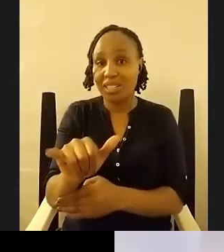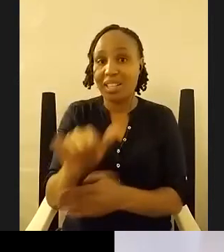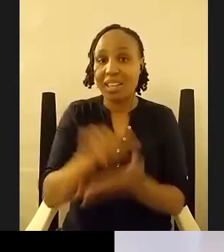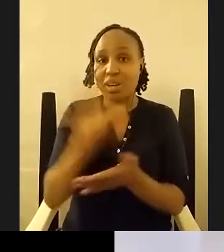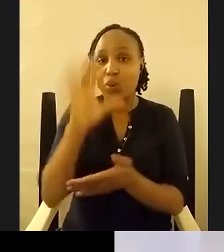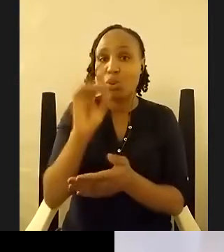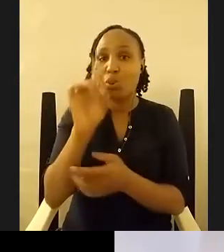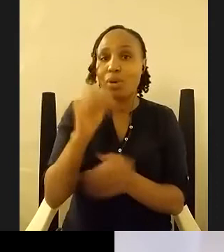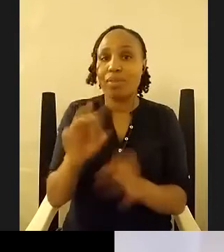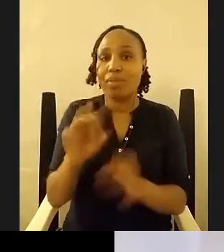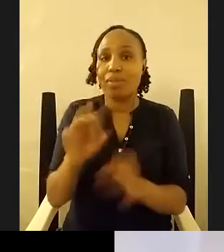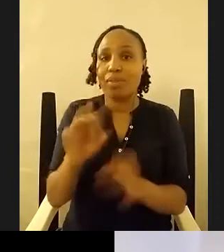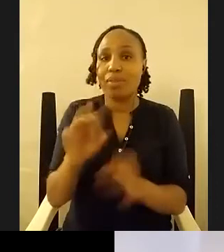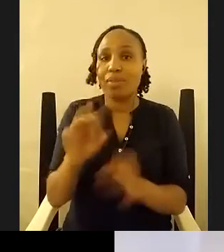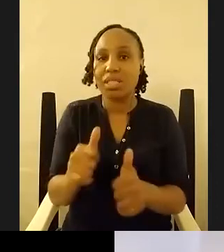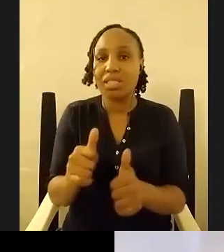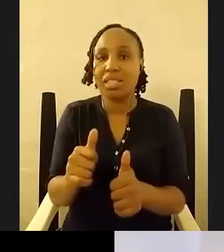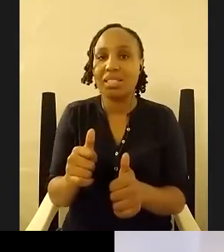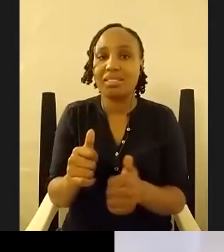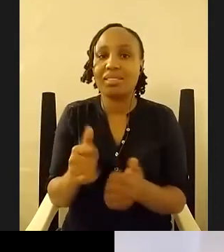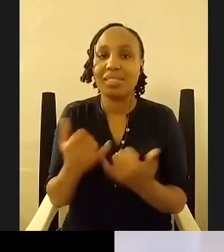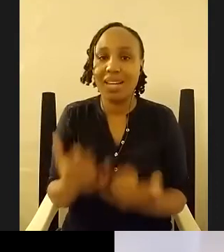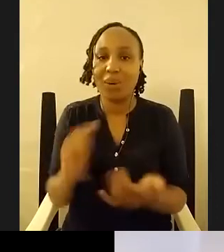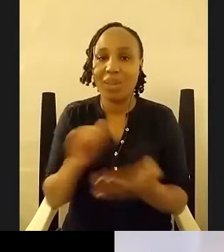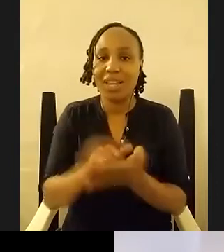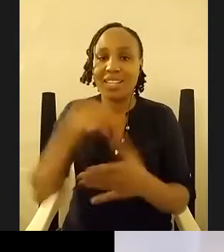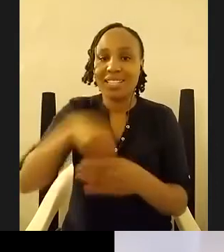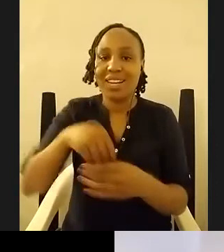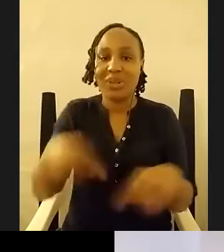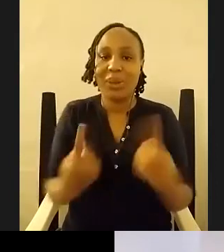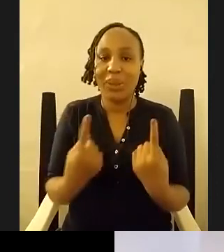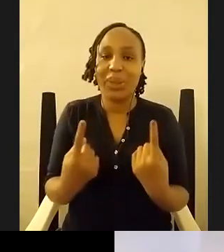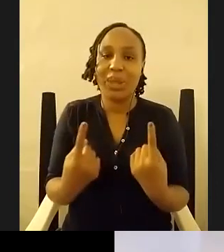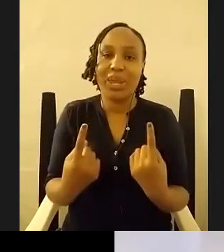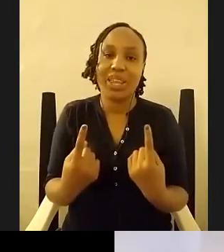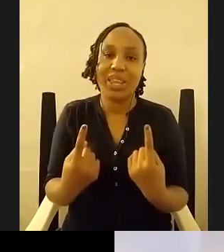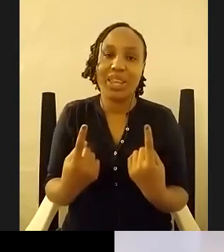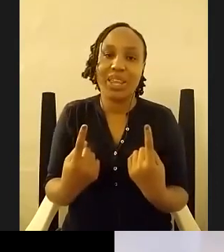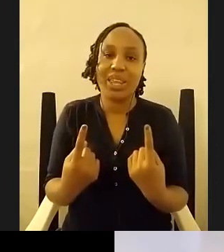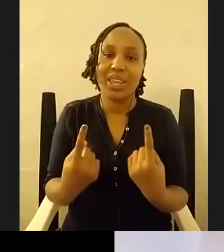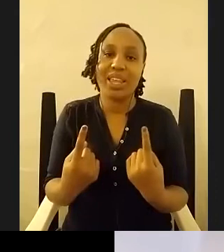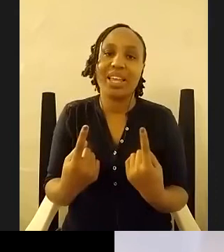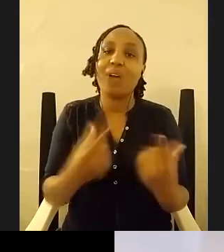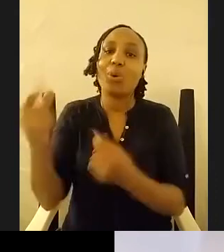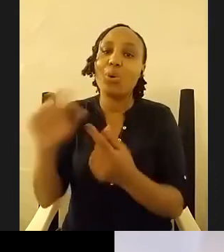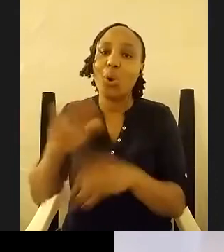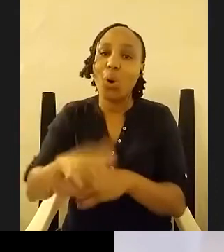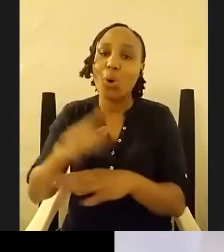now that the tunnel are you going on goodreads and so yeah